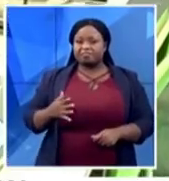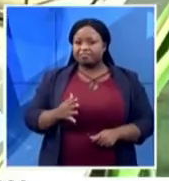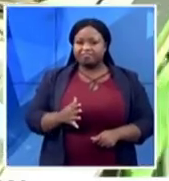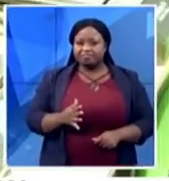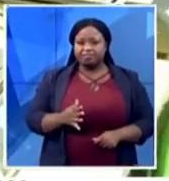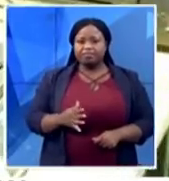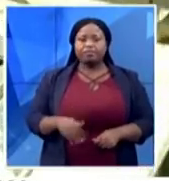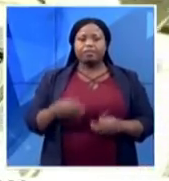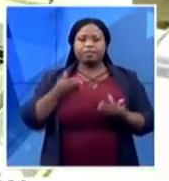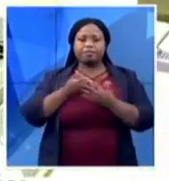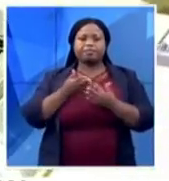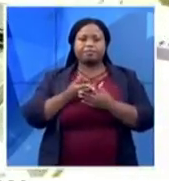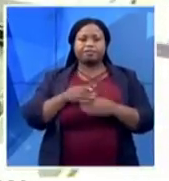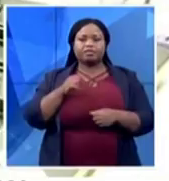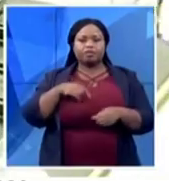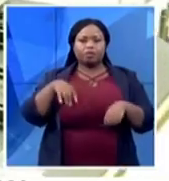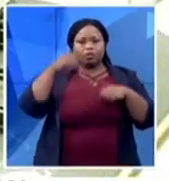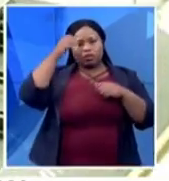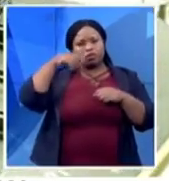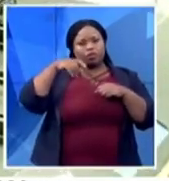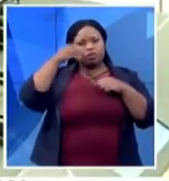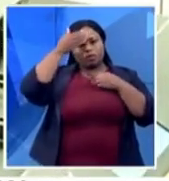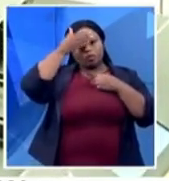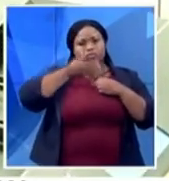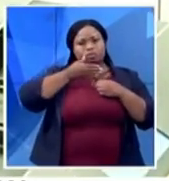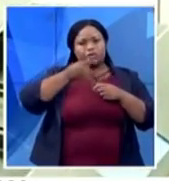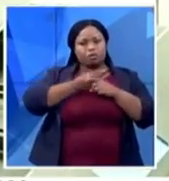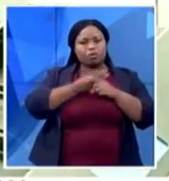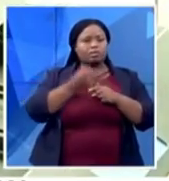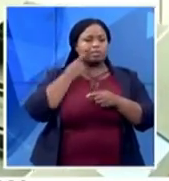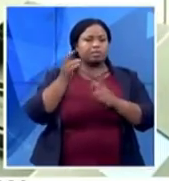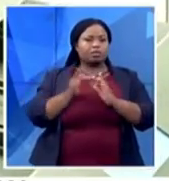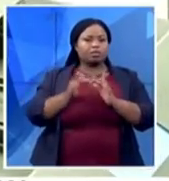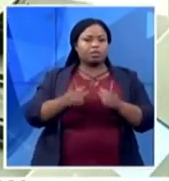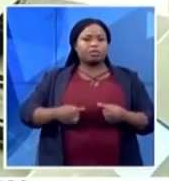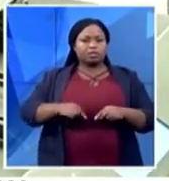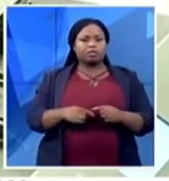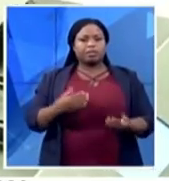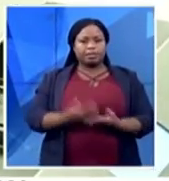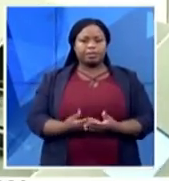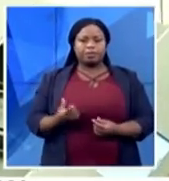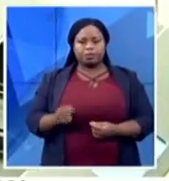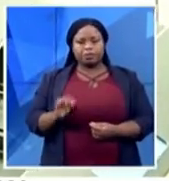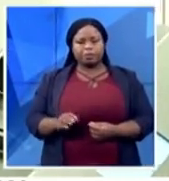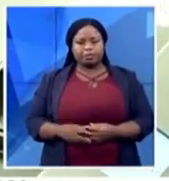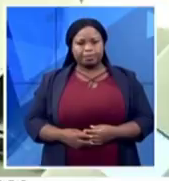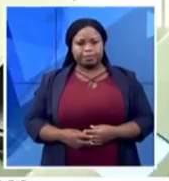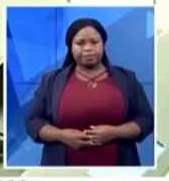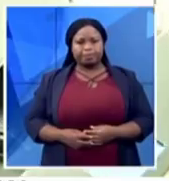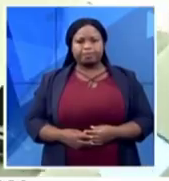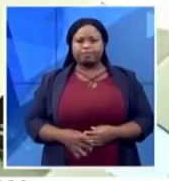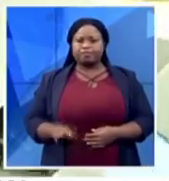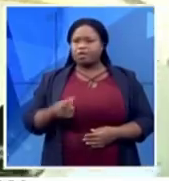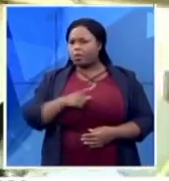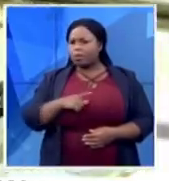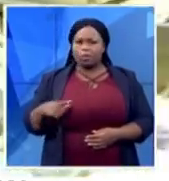assistance with this can definitely contact us and get in touch with us and we can do that for them. All right. So how long does it take to produce these things as we're showing